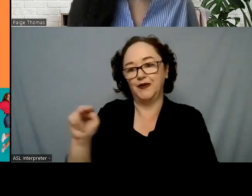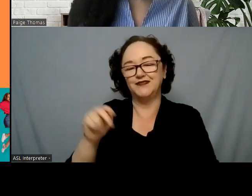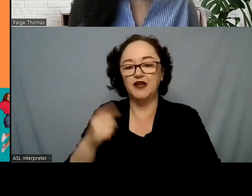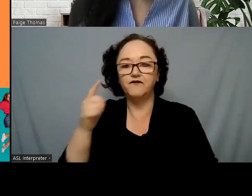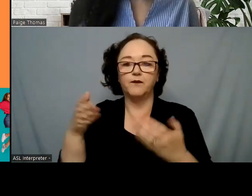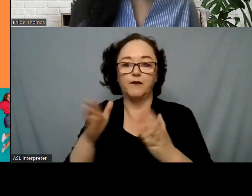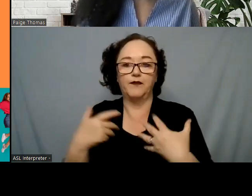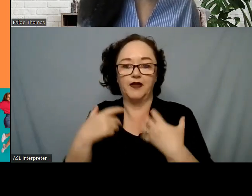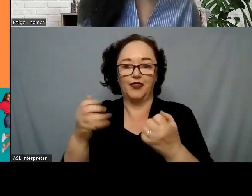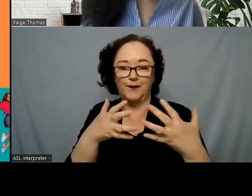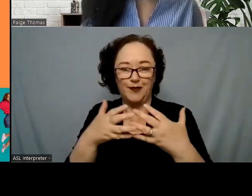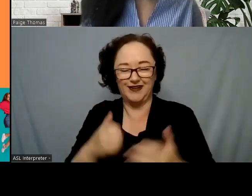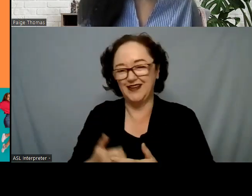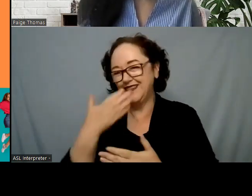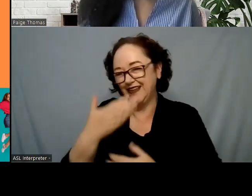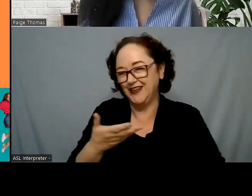Thanks, Jackie.